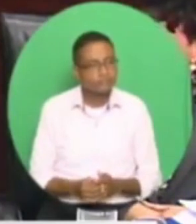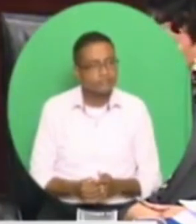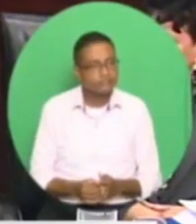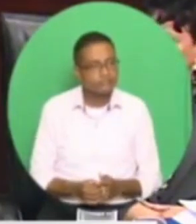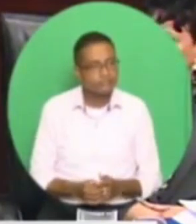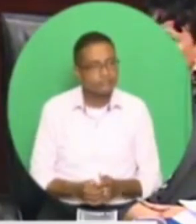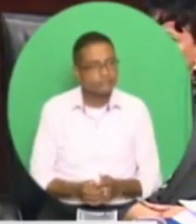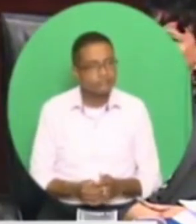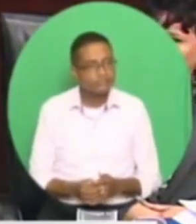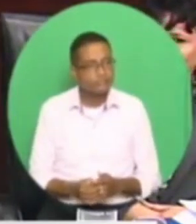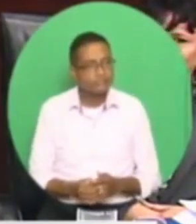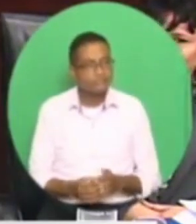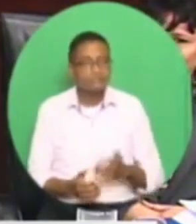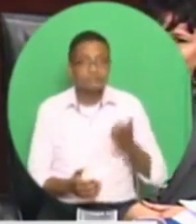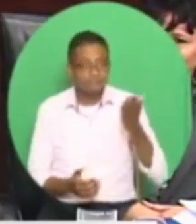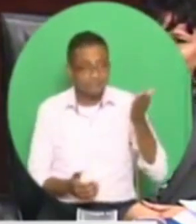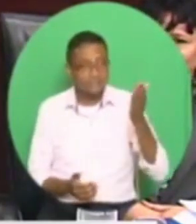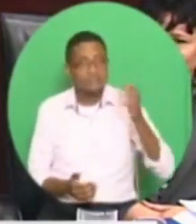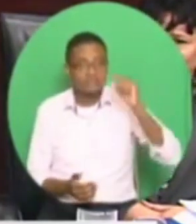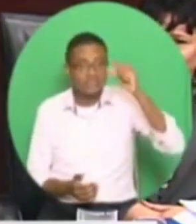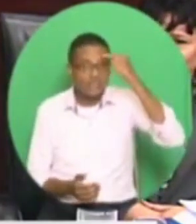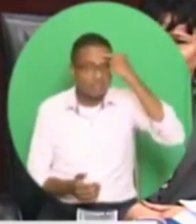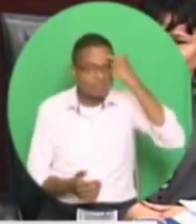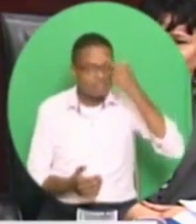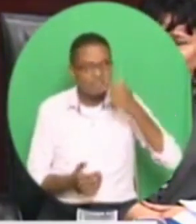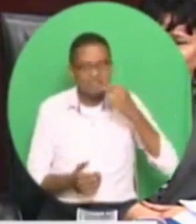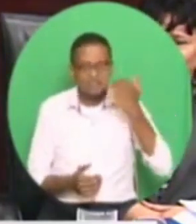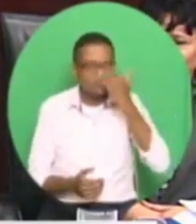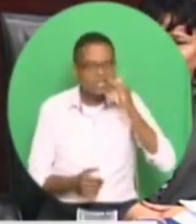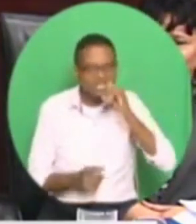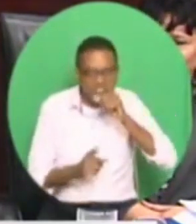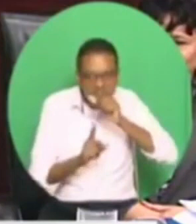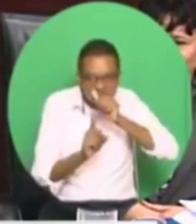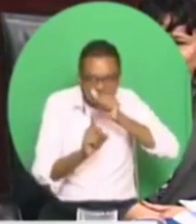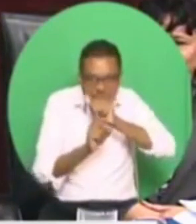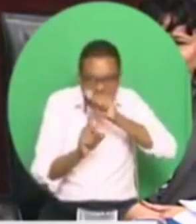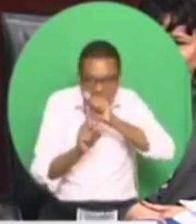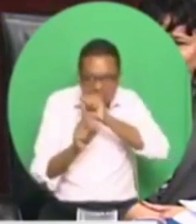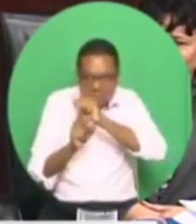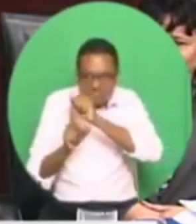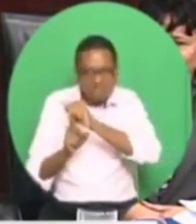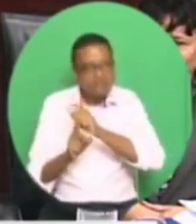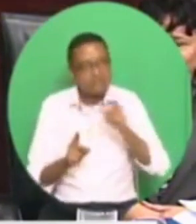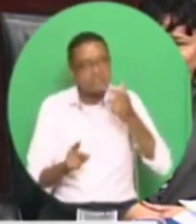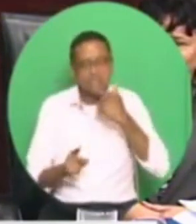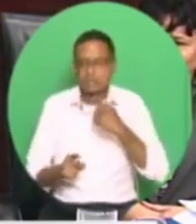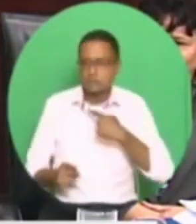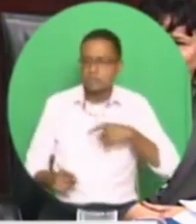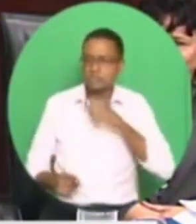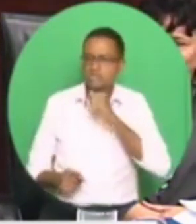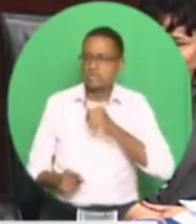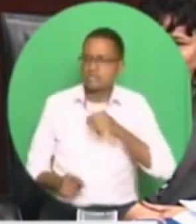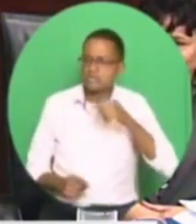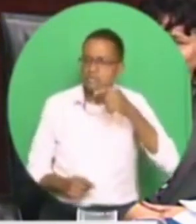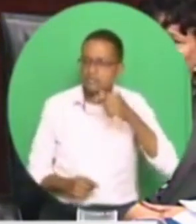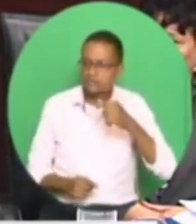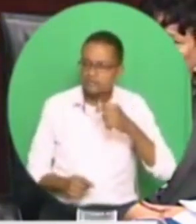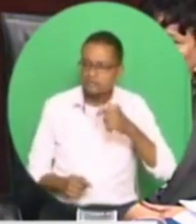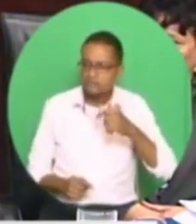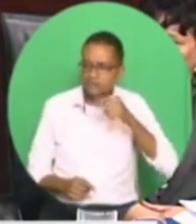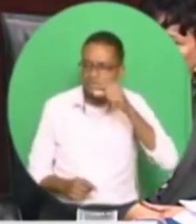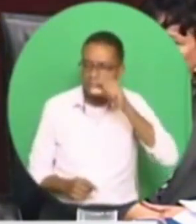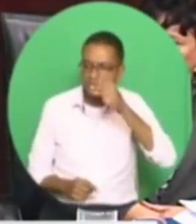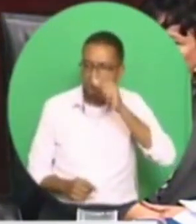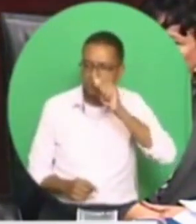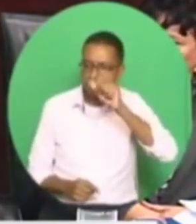That is the trickery that this government comes with. All of them repeated now they're not gazetted, so they were king. So that they